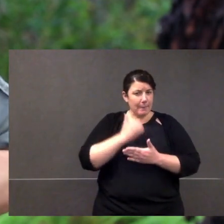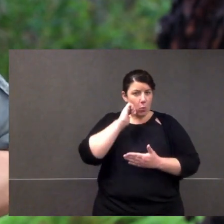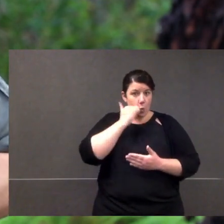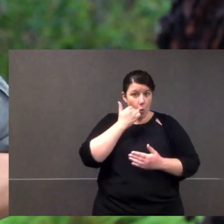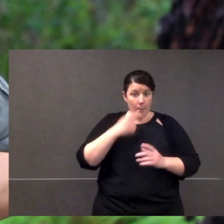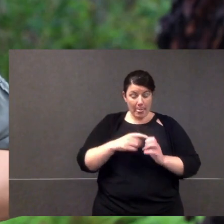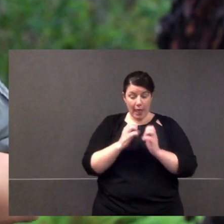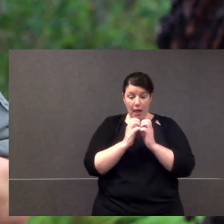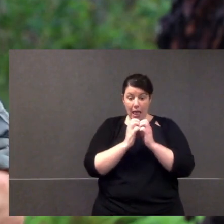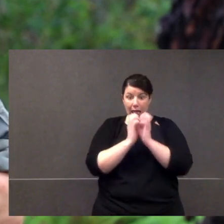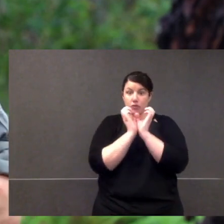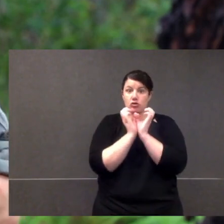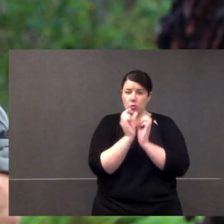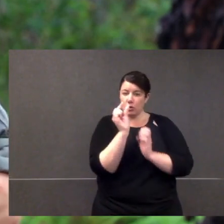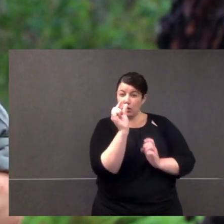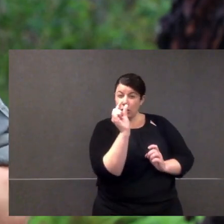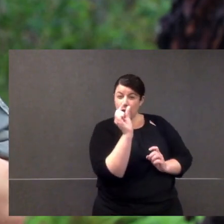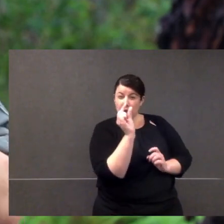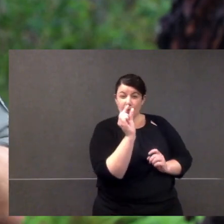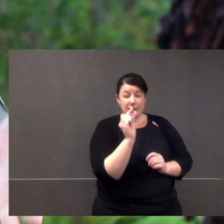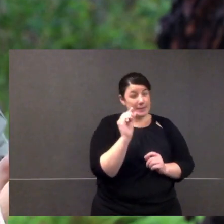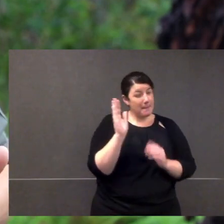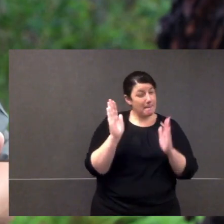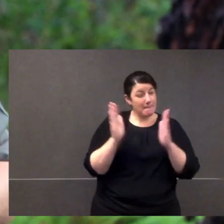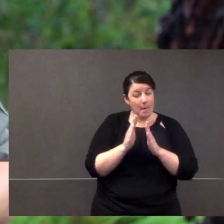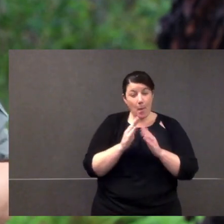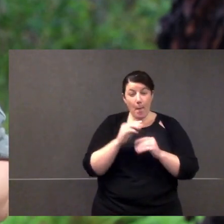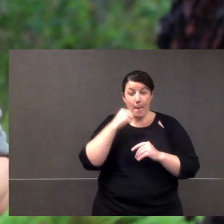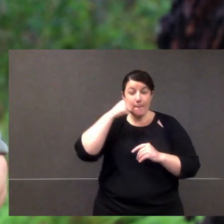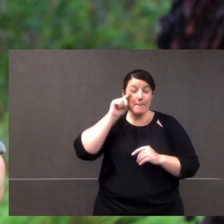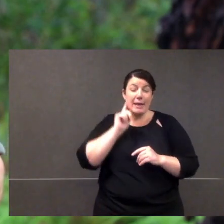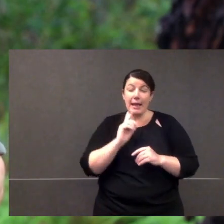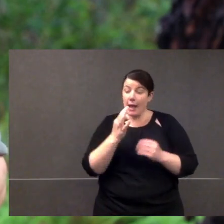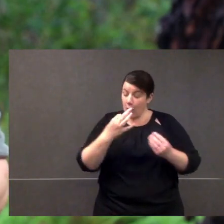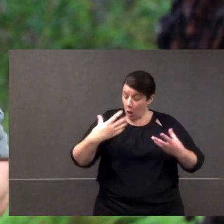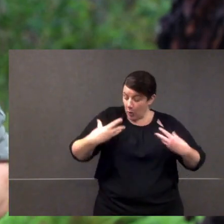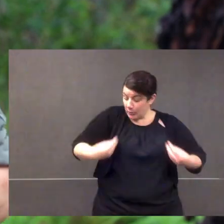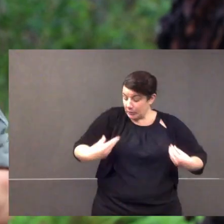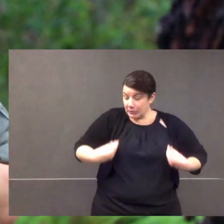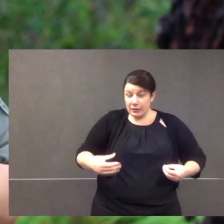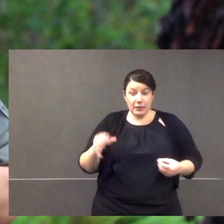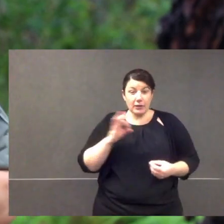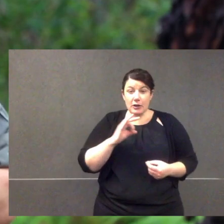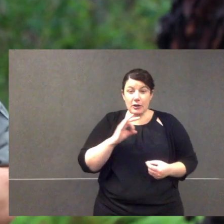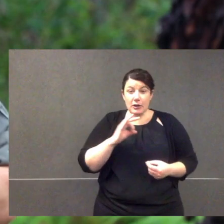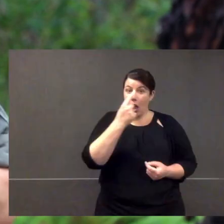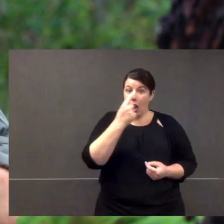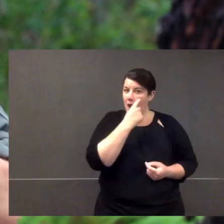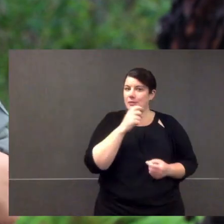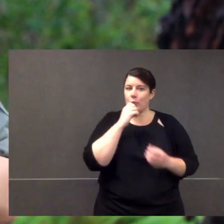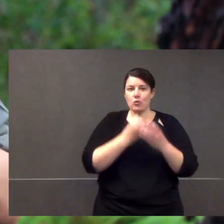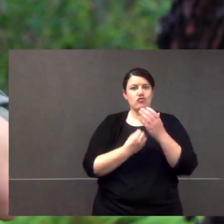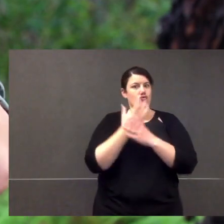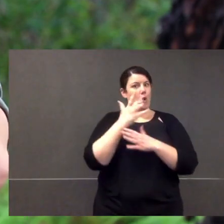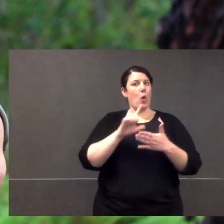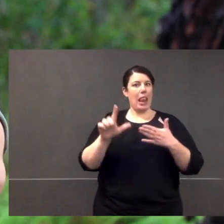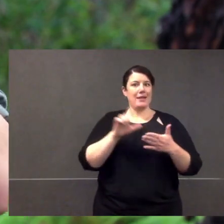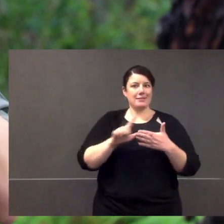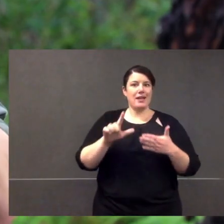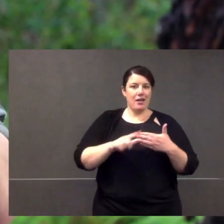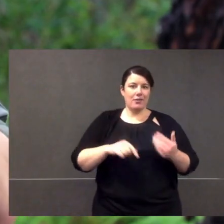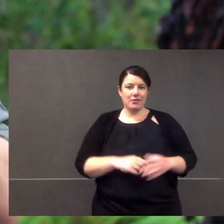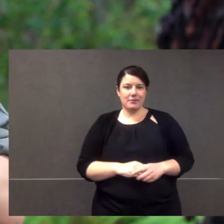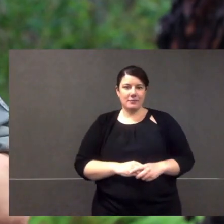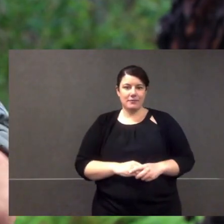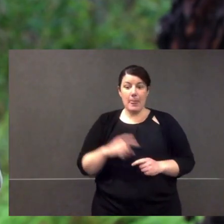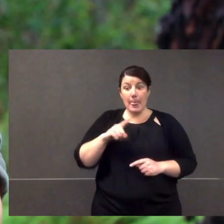on her belly. She incubates the egg. It hatches into a tiny little platypus that's pink. It has no fur, no